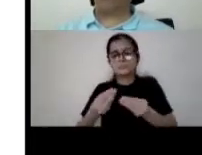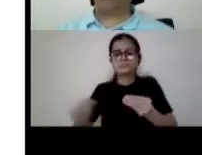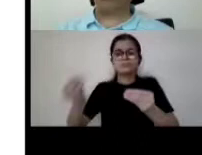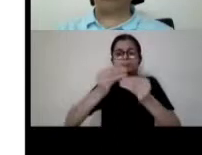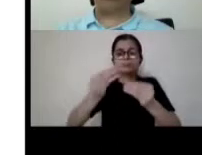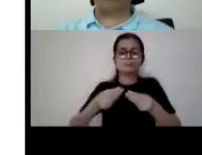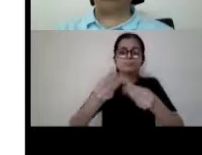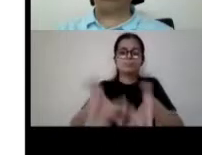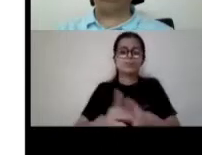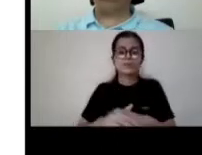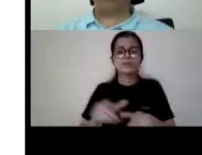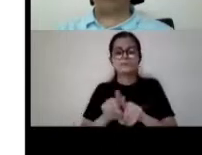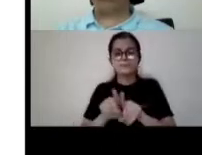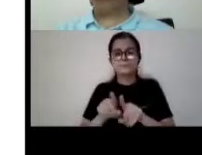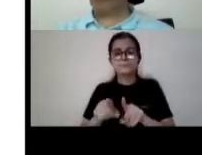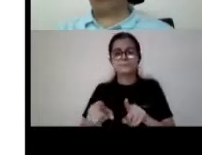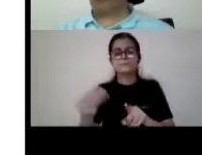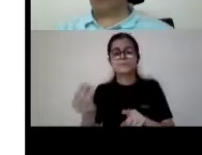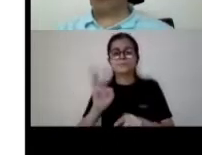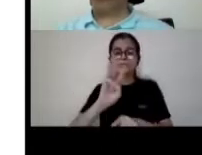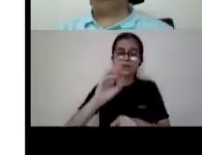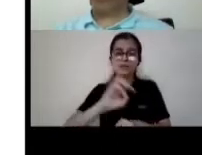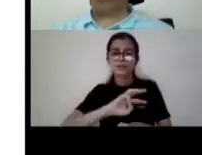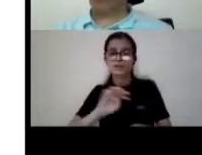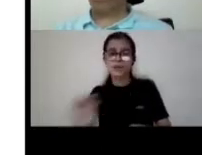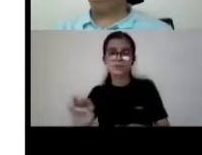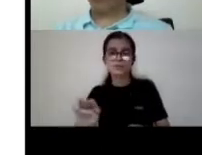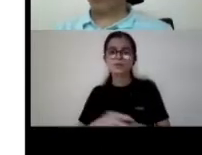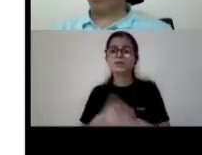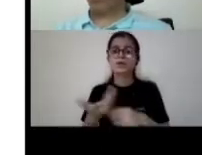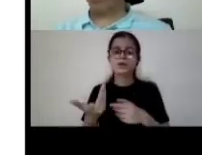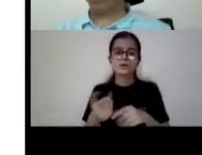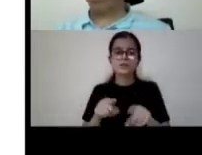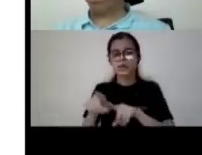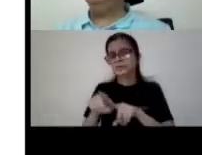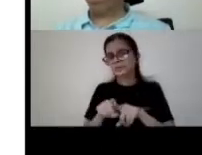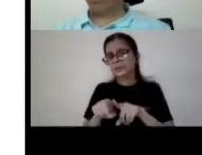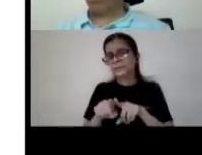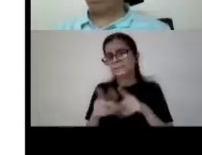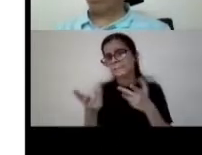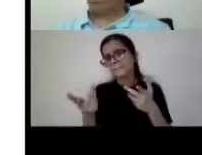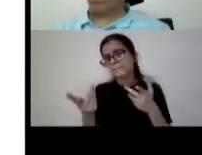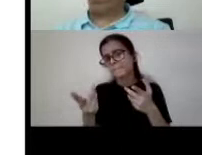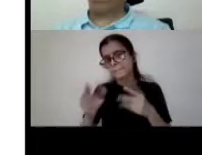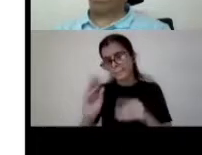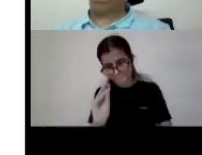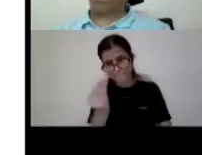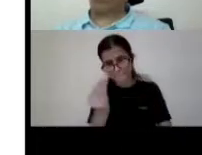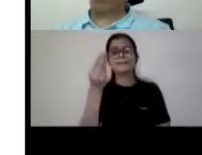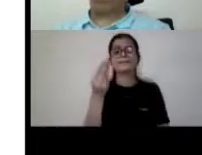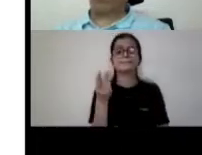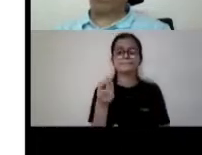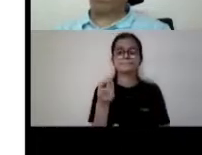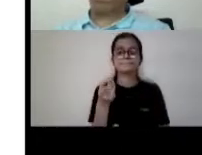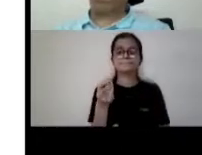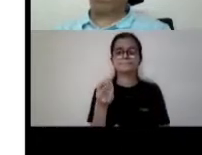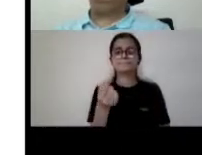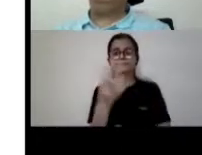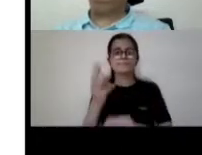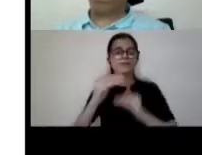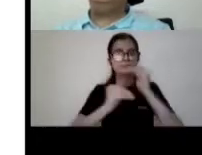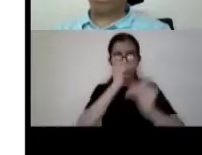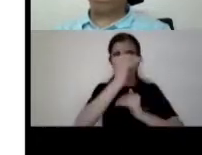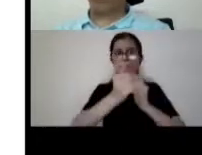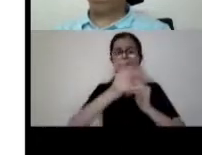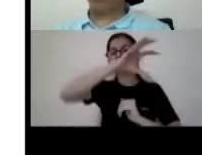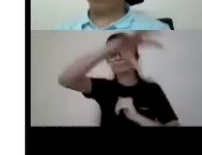past three four years time so it's it's a it's something which is better than most of the developing countries